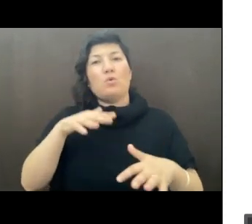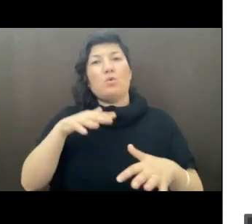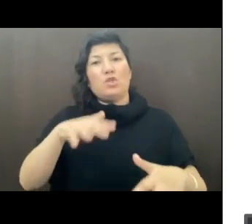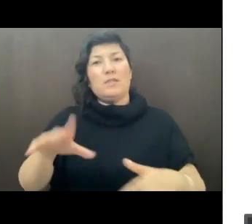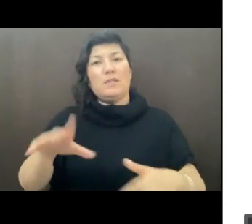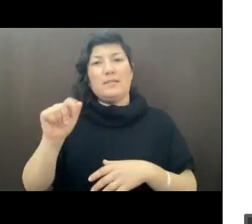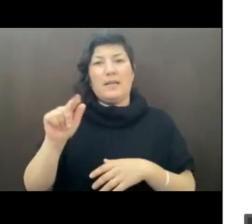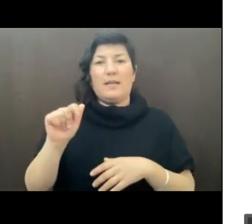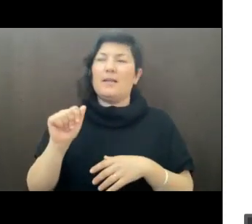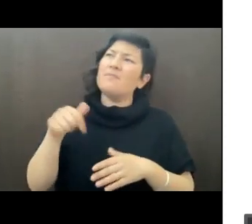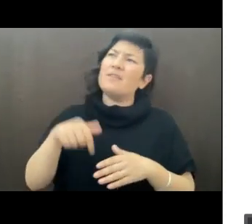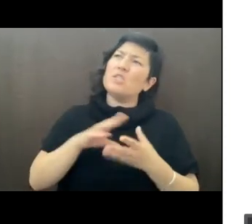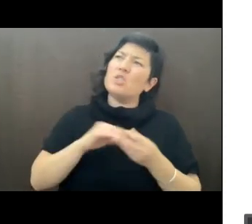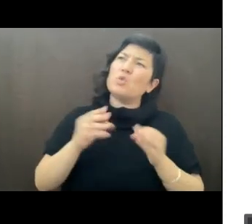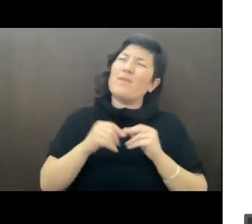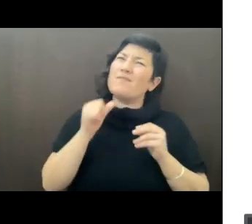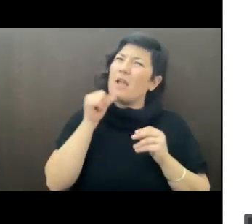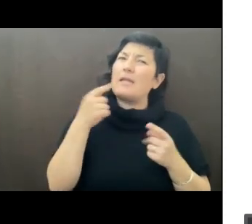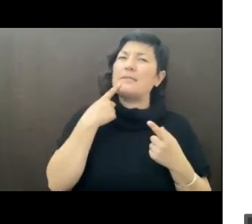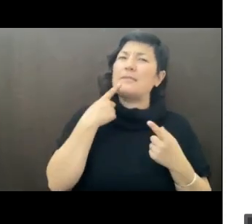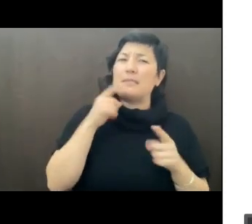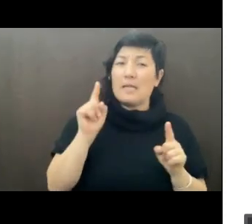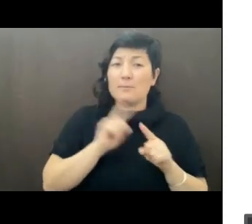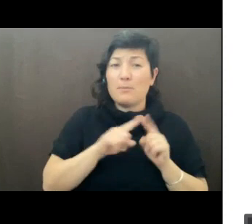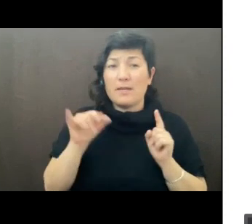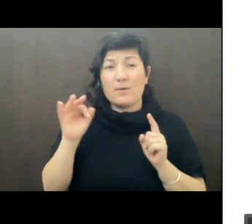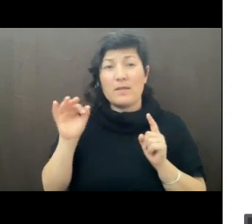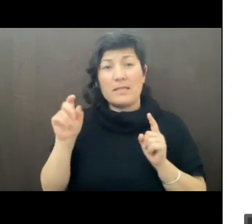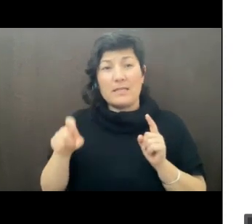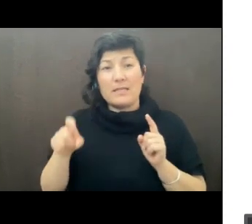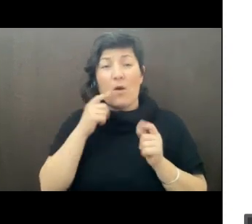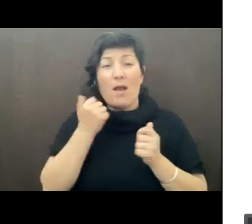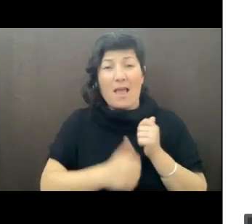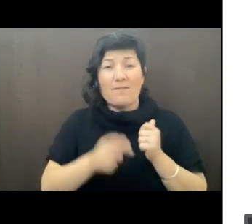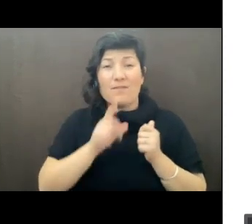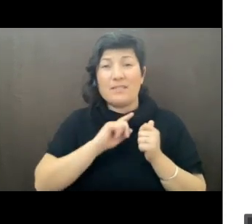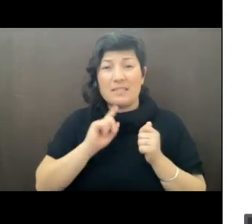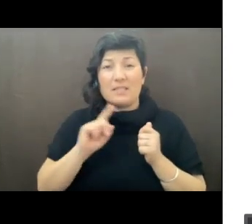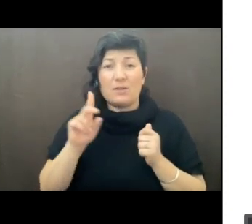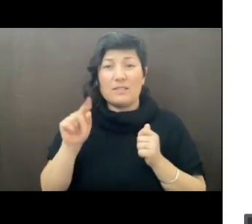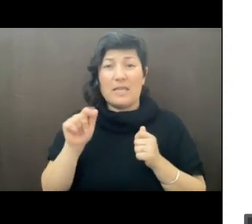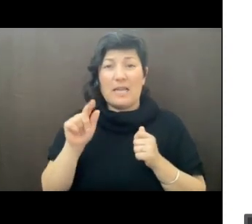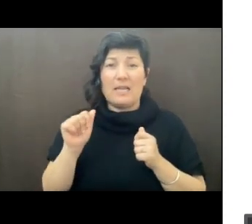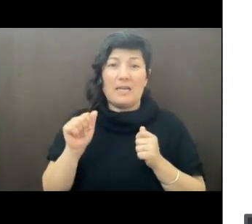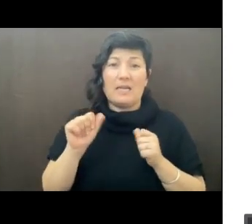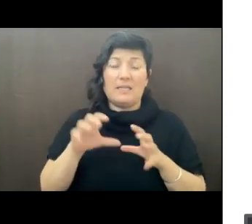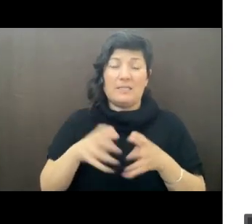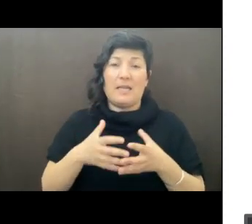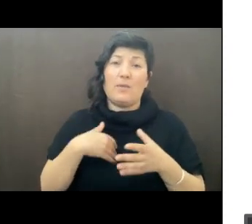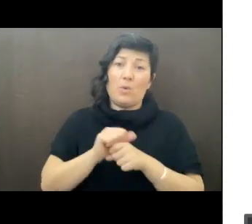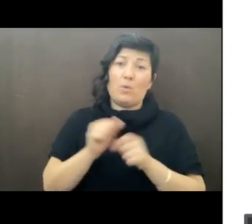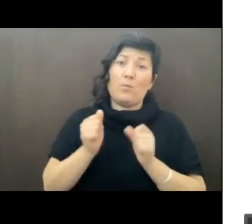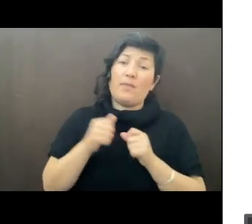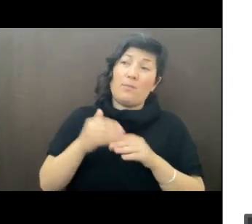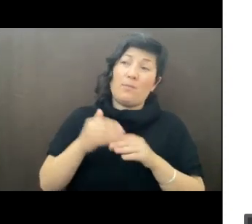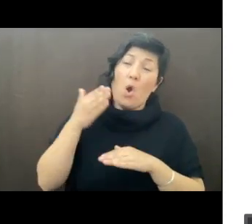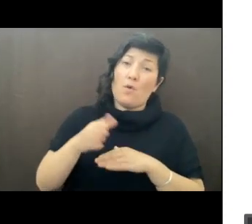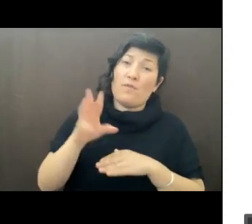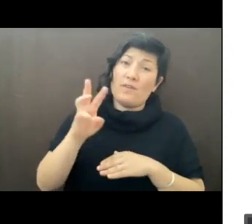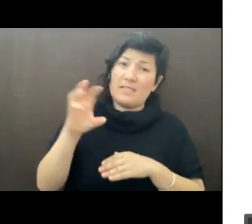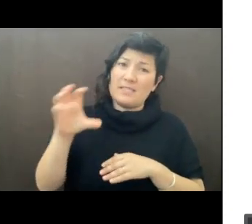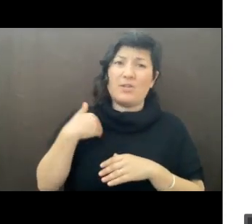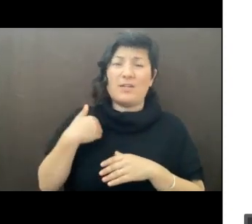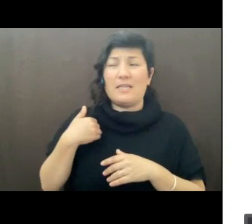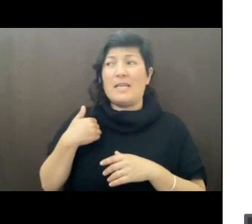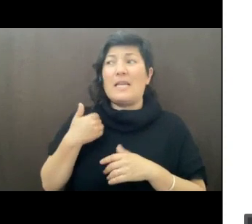success. But if we had to do this for every single data set that we work with, and we have over 600, if each one takes months of back and forth time,